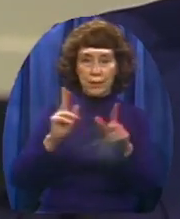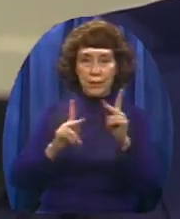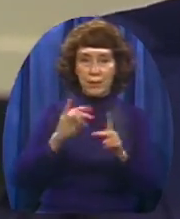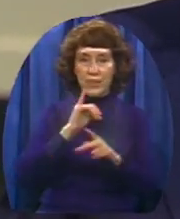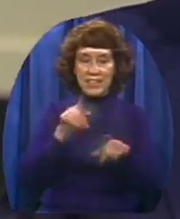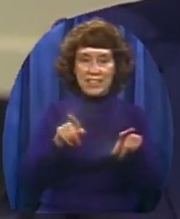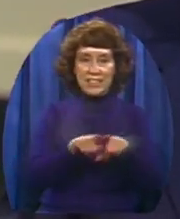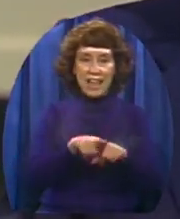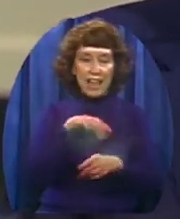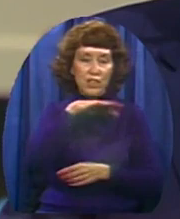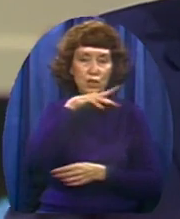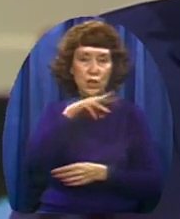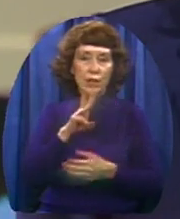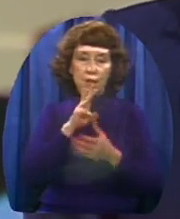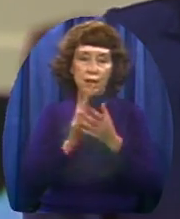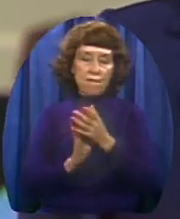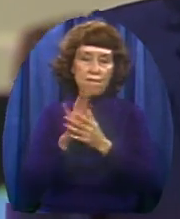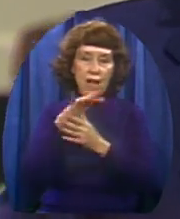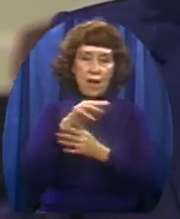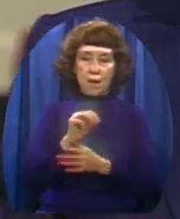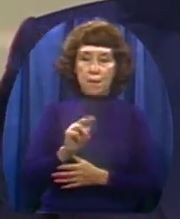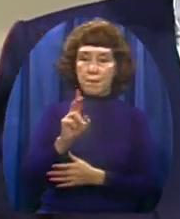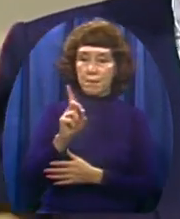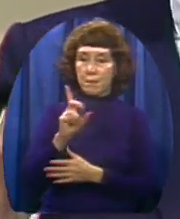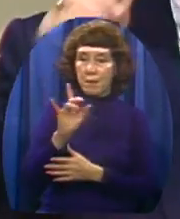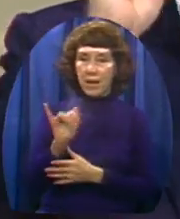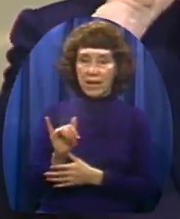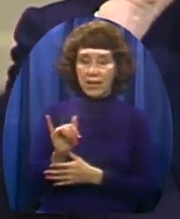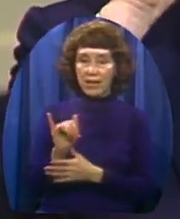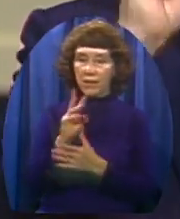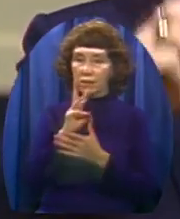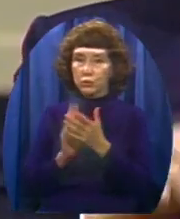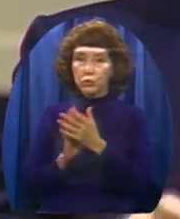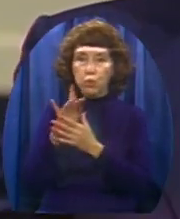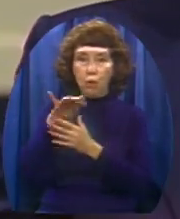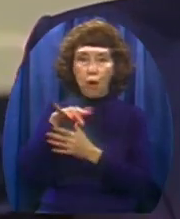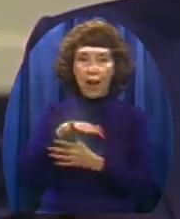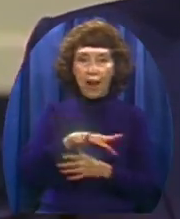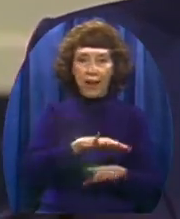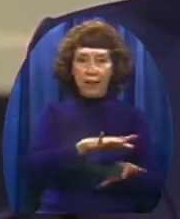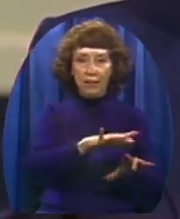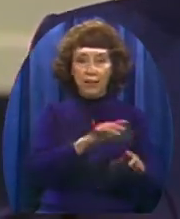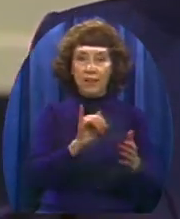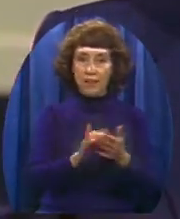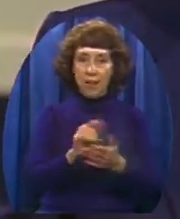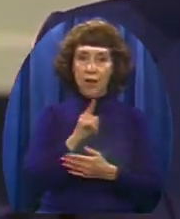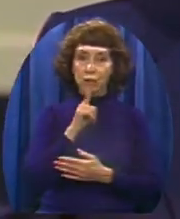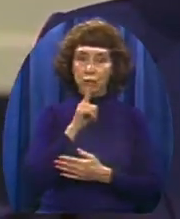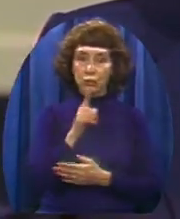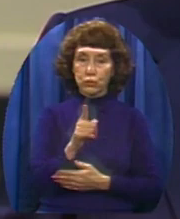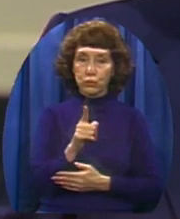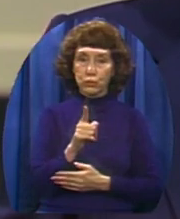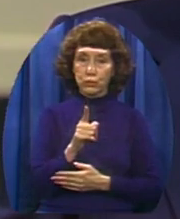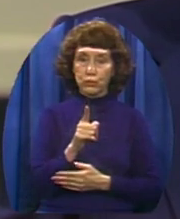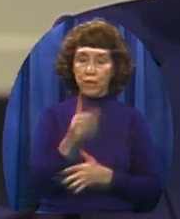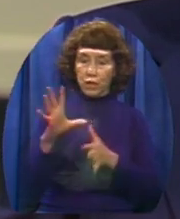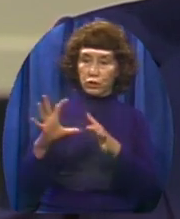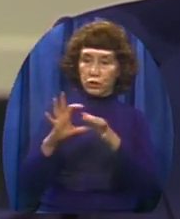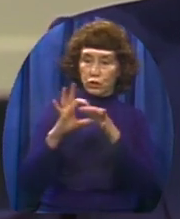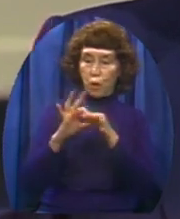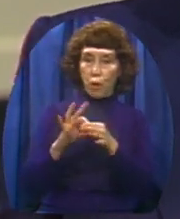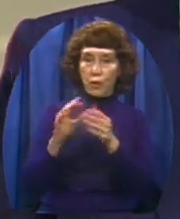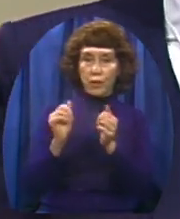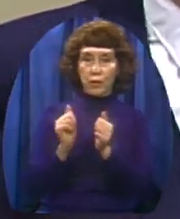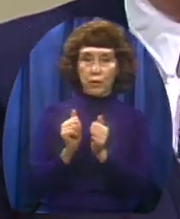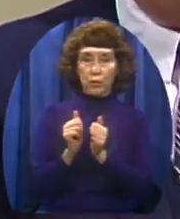polluting a fountain or muddying a spring And how true that is Compromise for the child